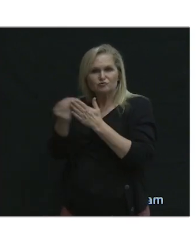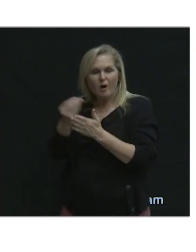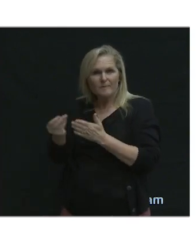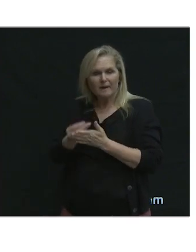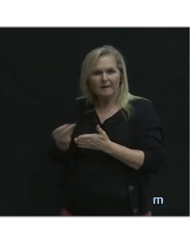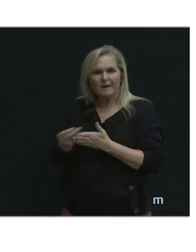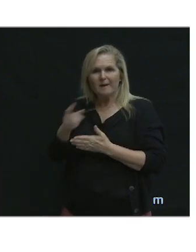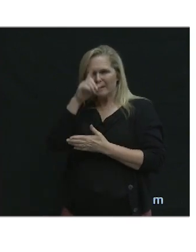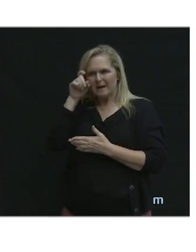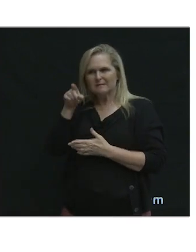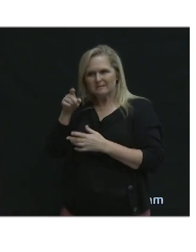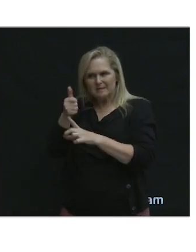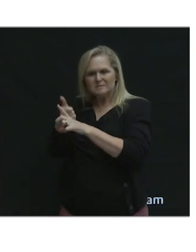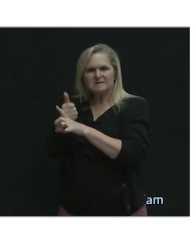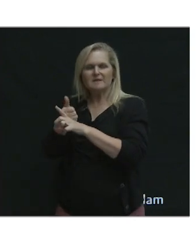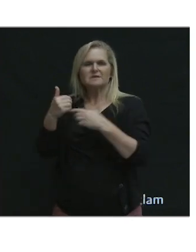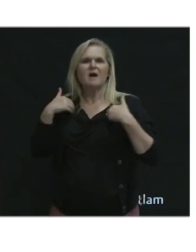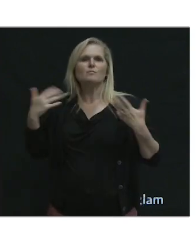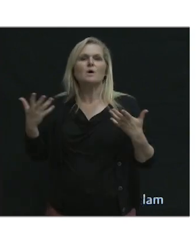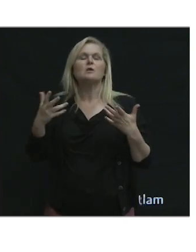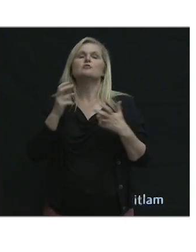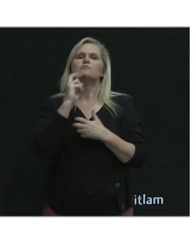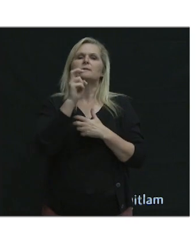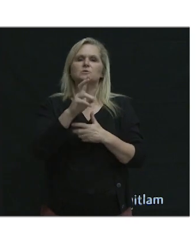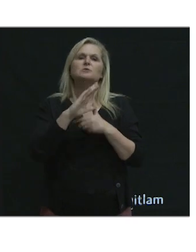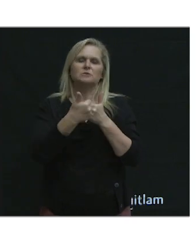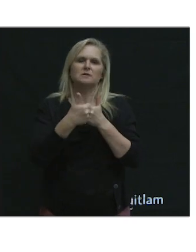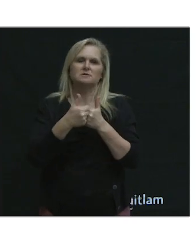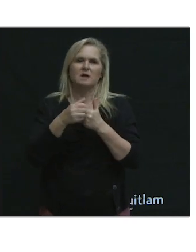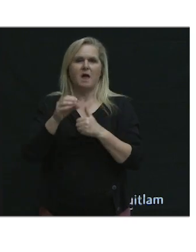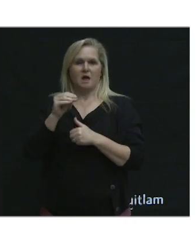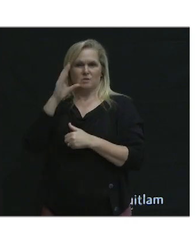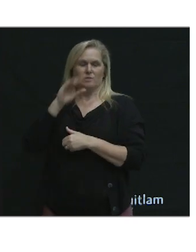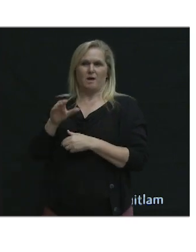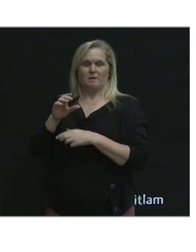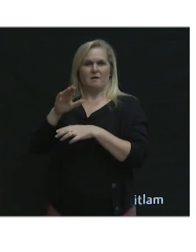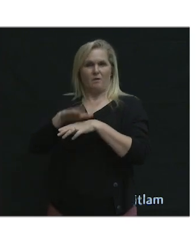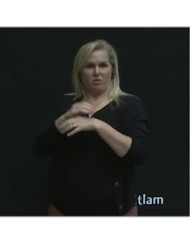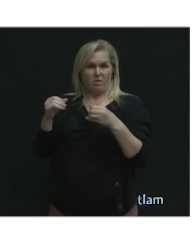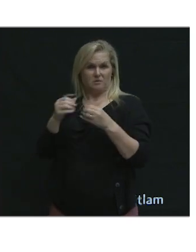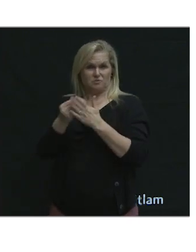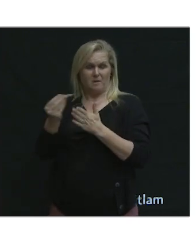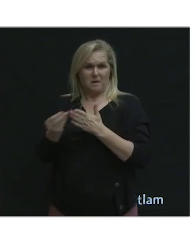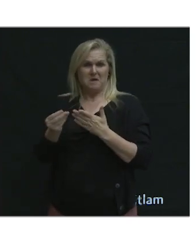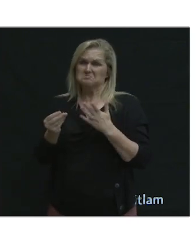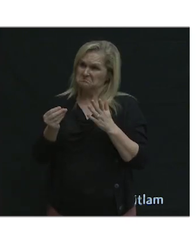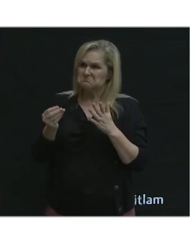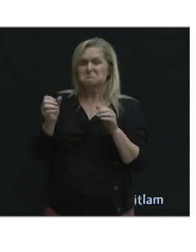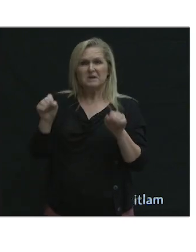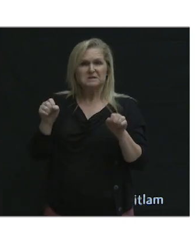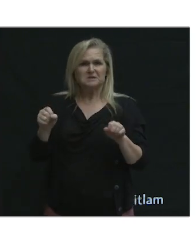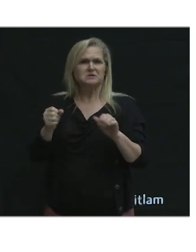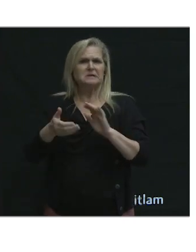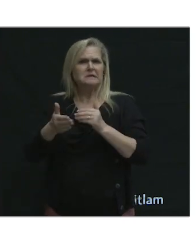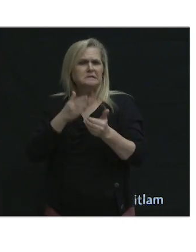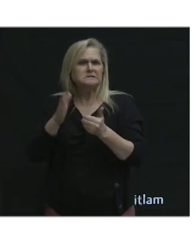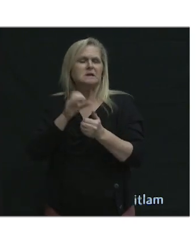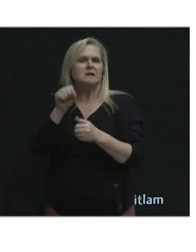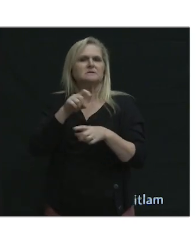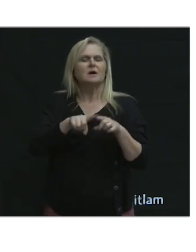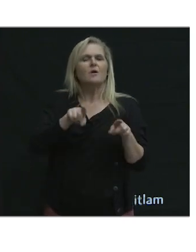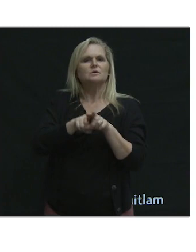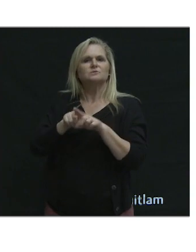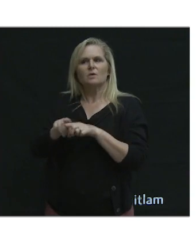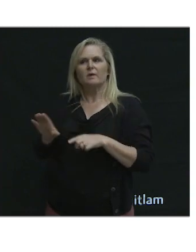to transportation challenges. And online shopping can be very convenient. But again, it also limits the